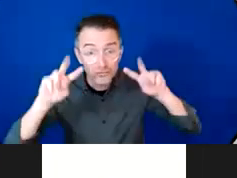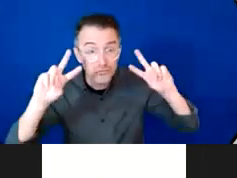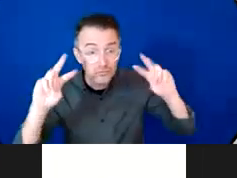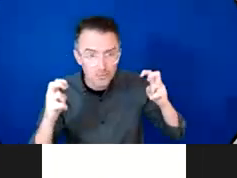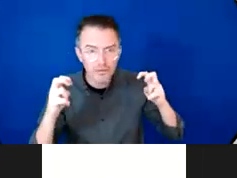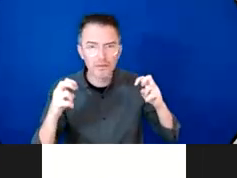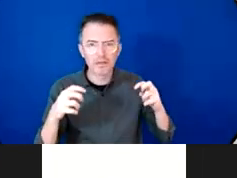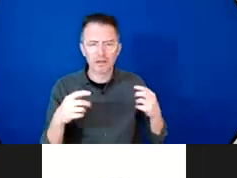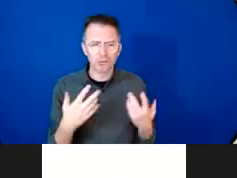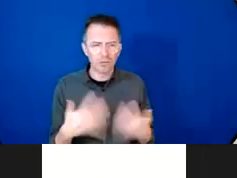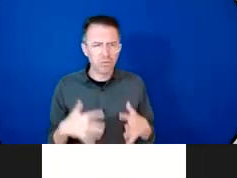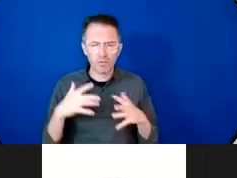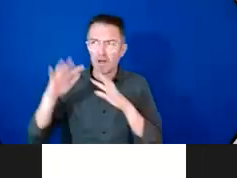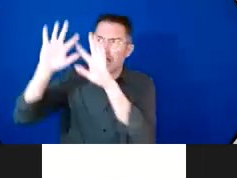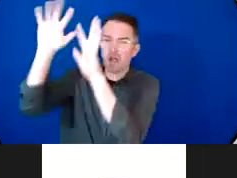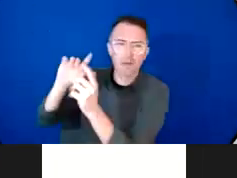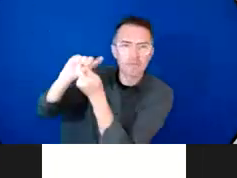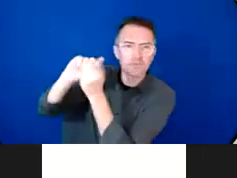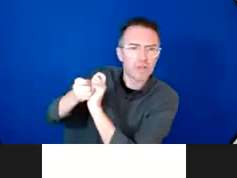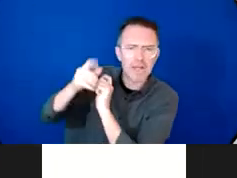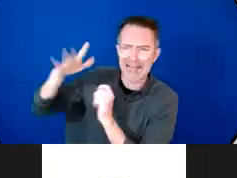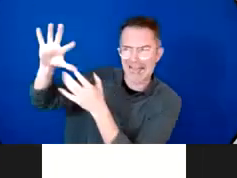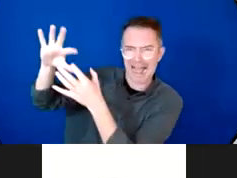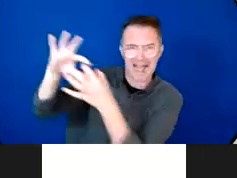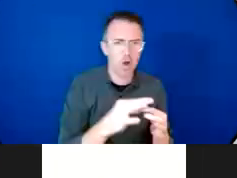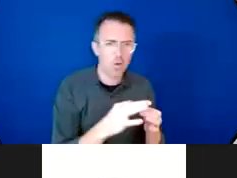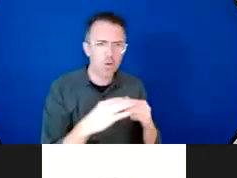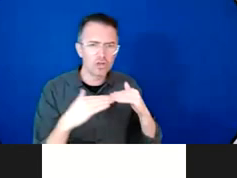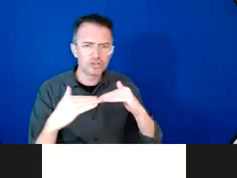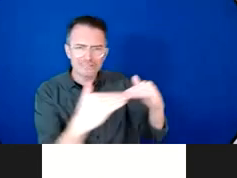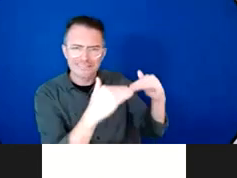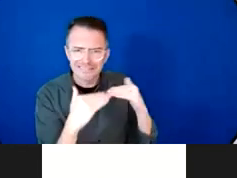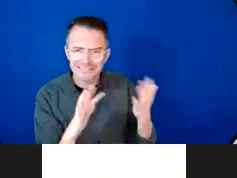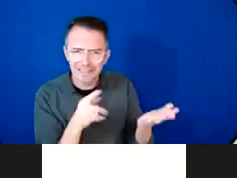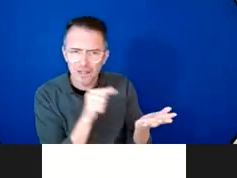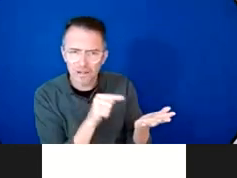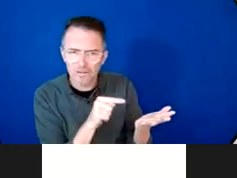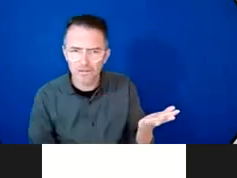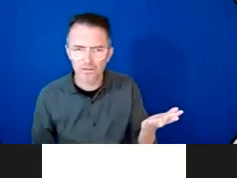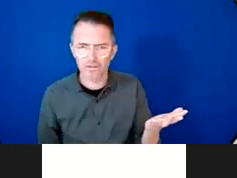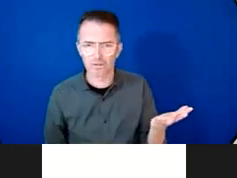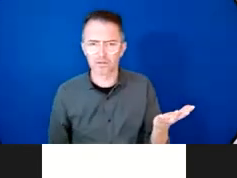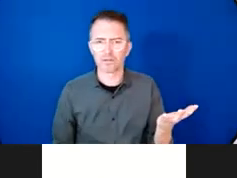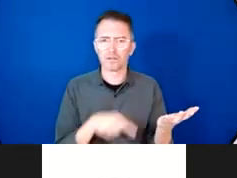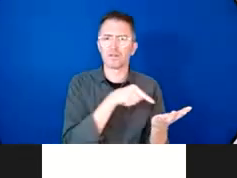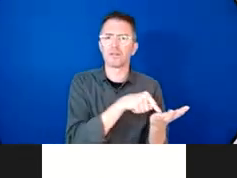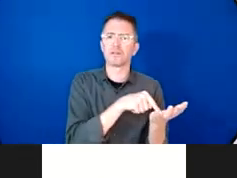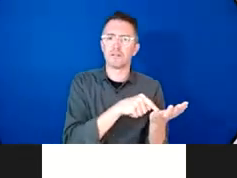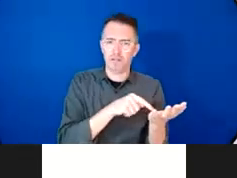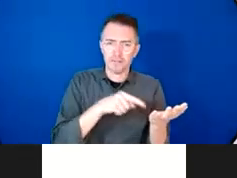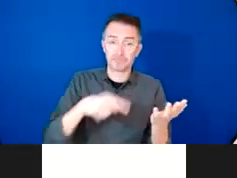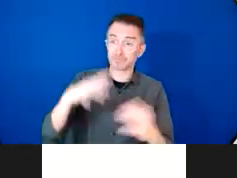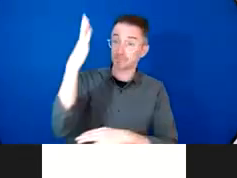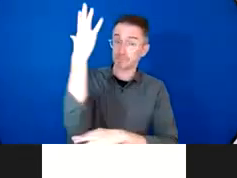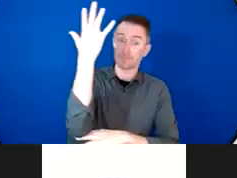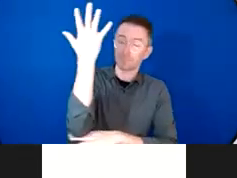as made clear by previous speakers disasters affect everyone but not equally gender inequalities